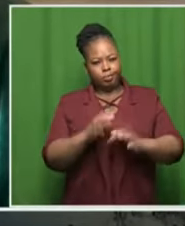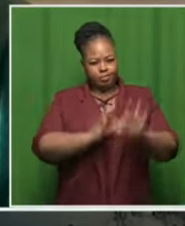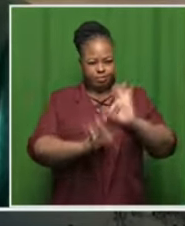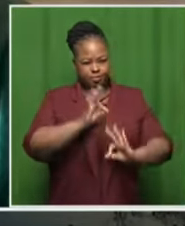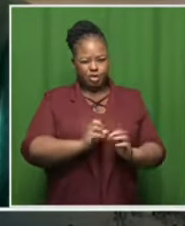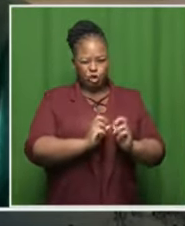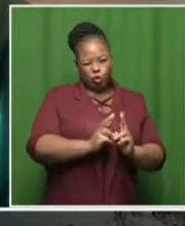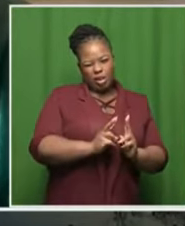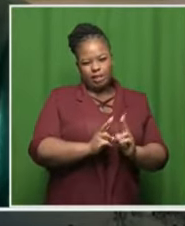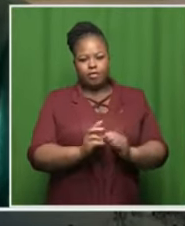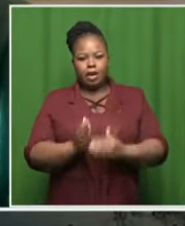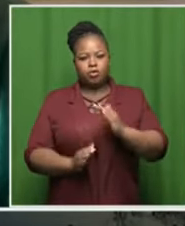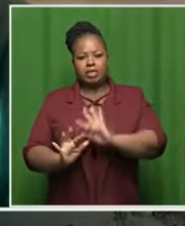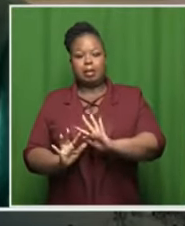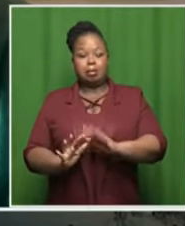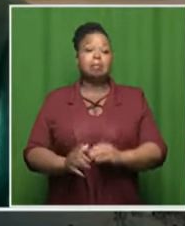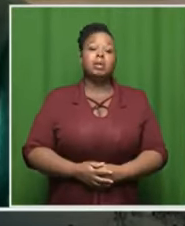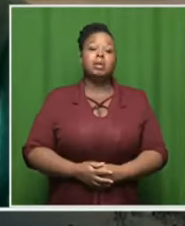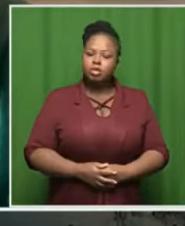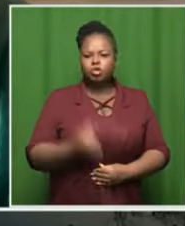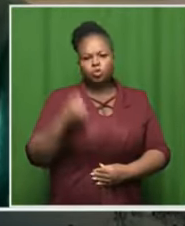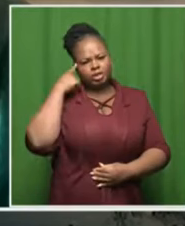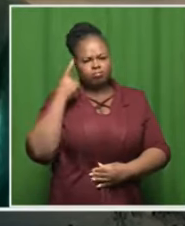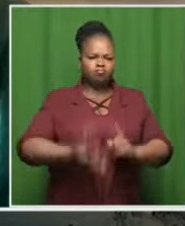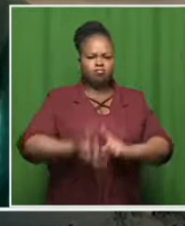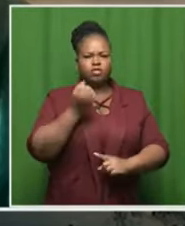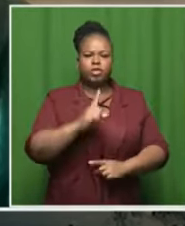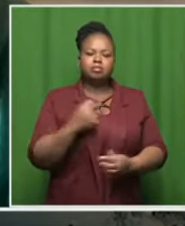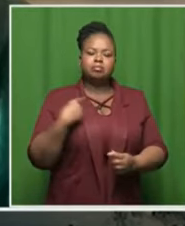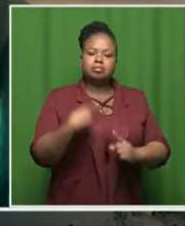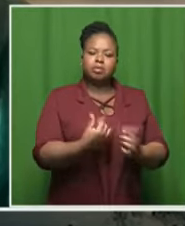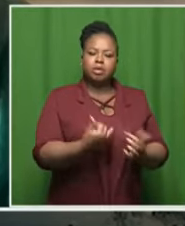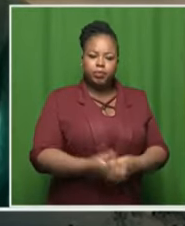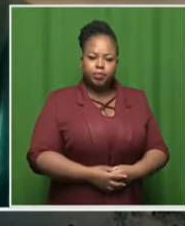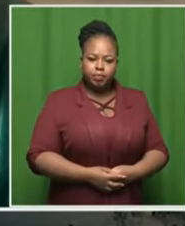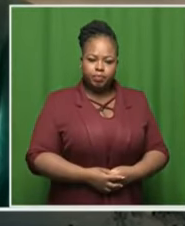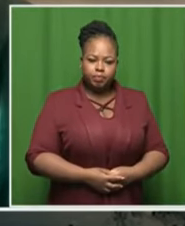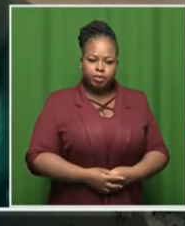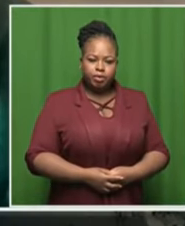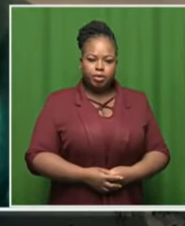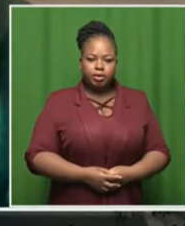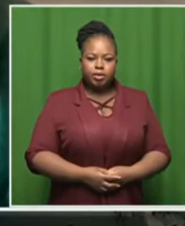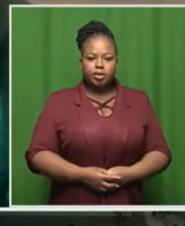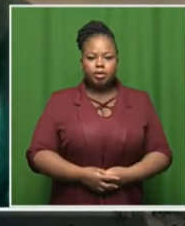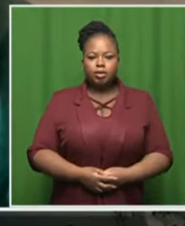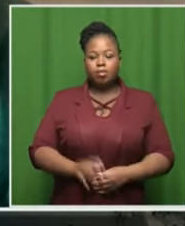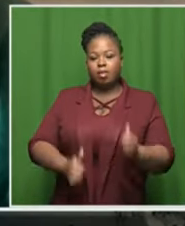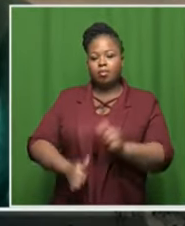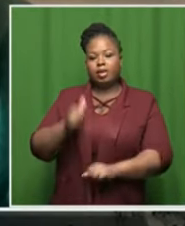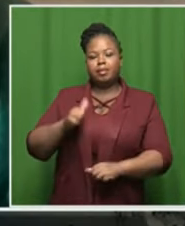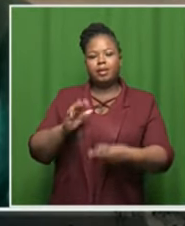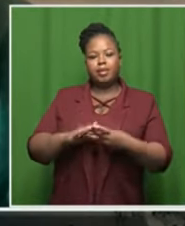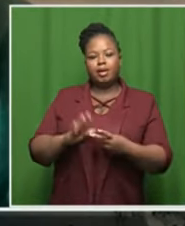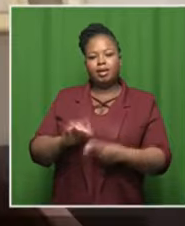yourself a 12 out of 10 uh what would you say you have achieved thus far let's start with the first thing